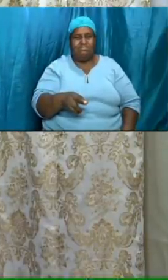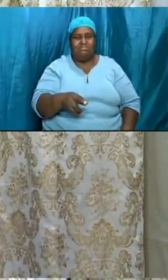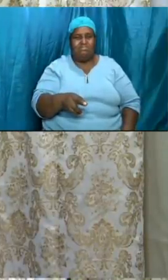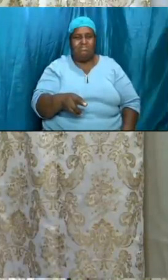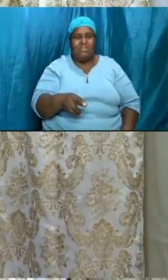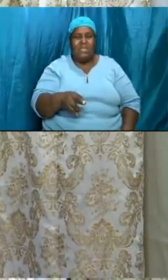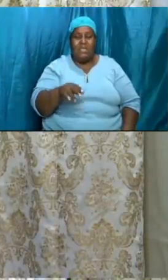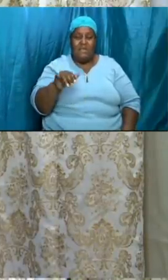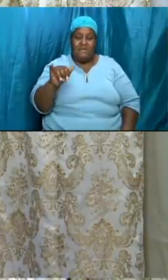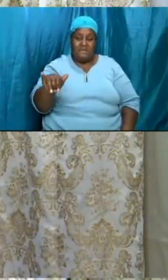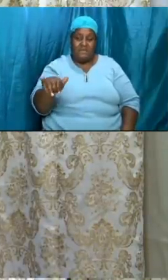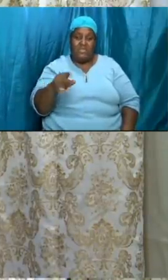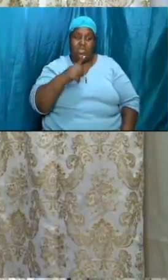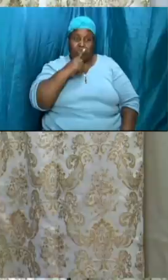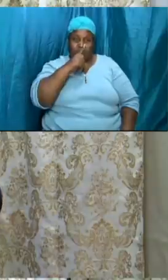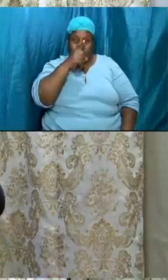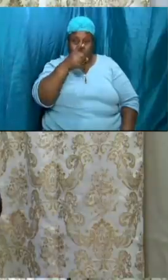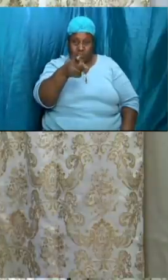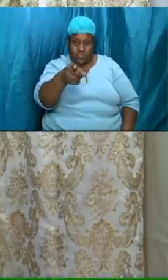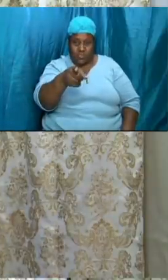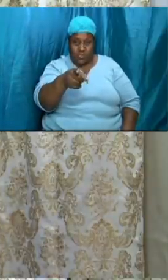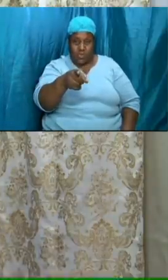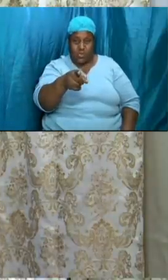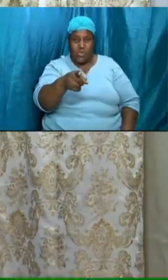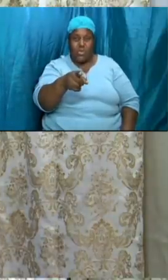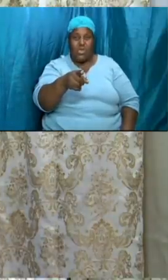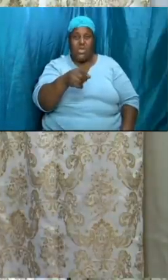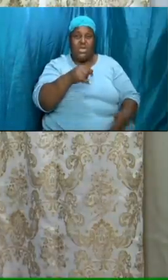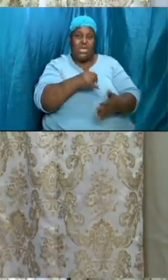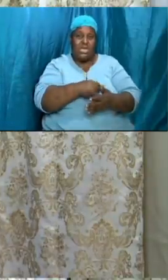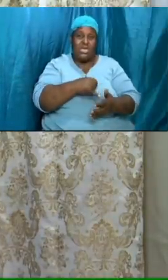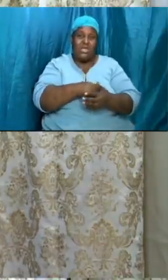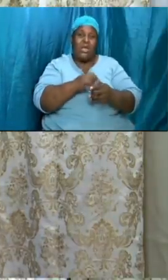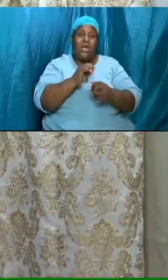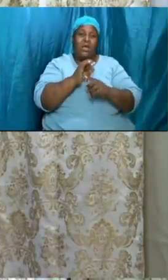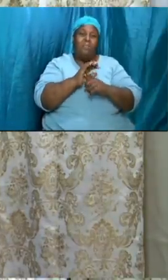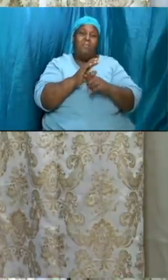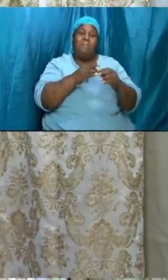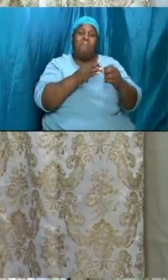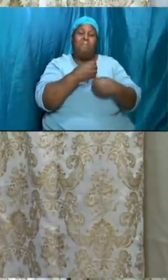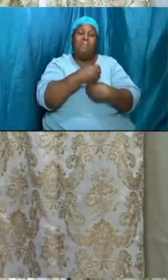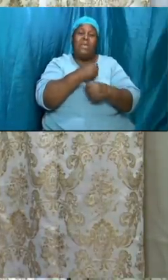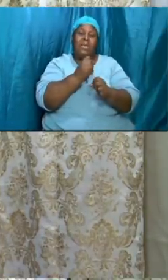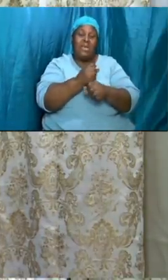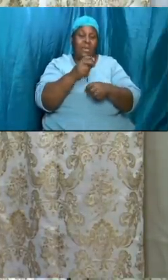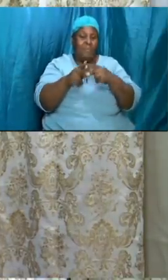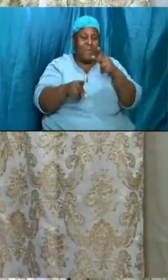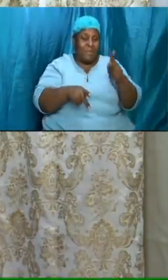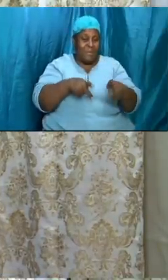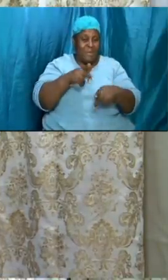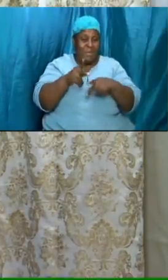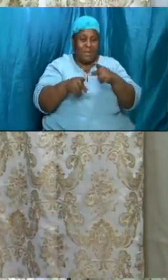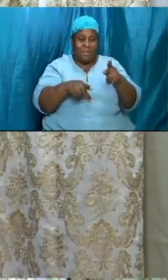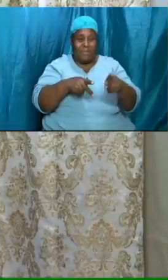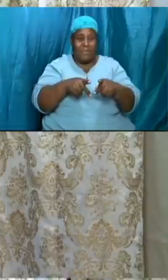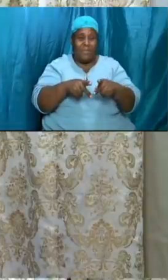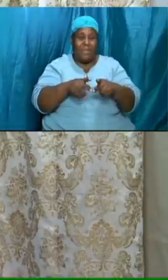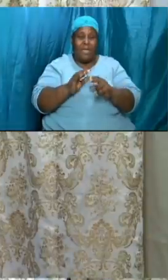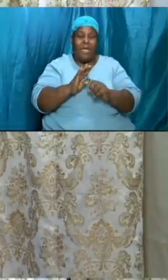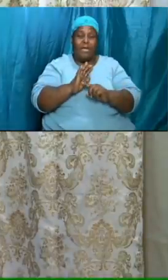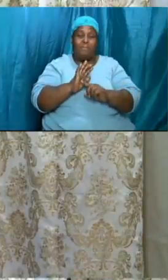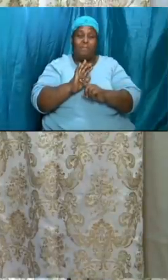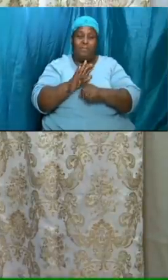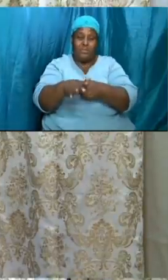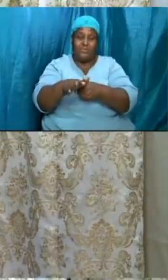these facts it propels folks it draws us up and it pushes us